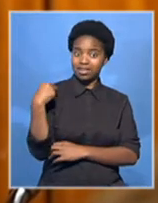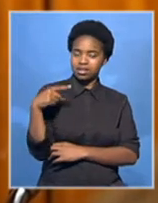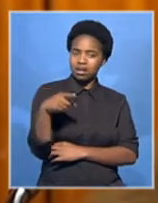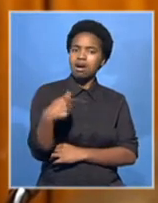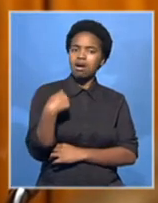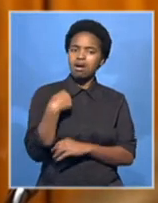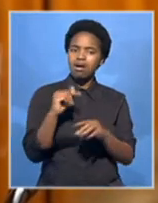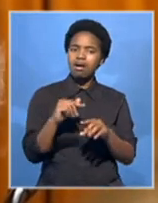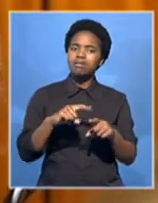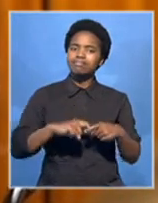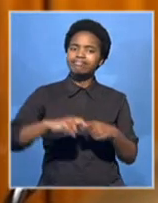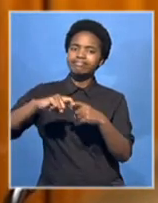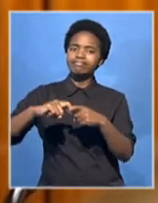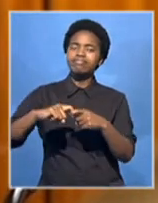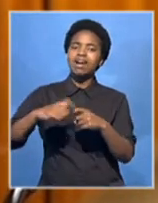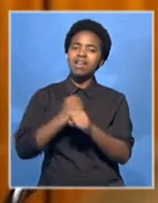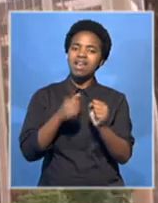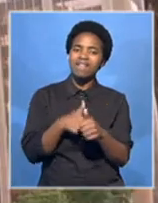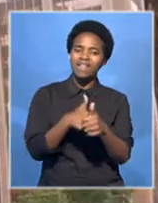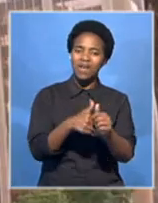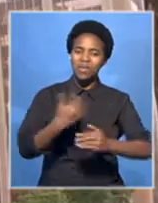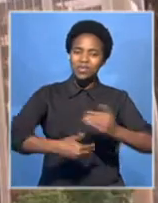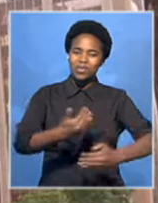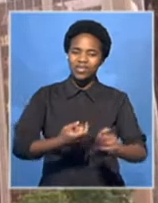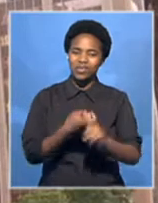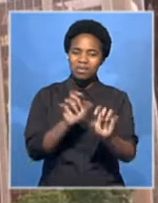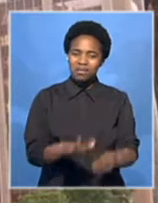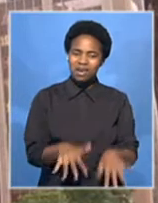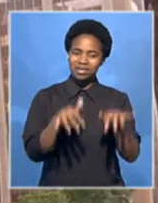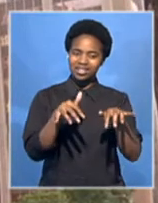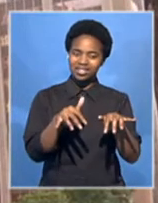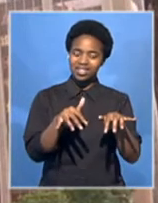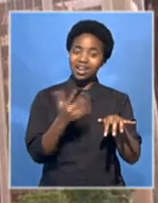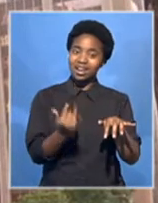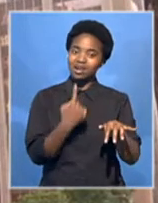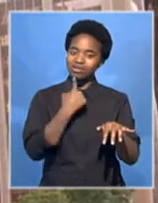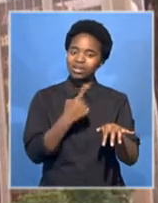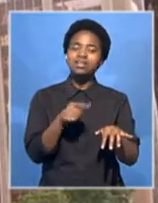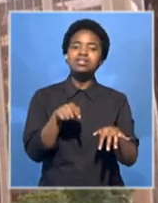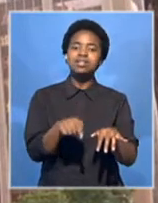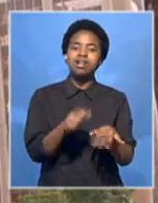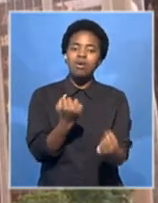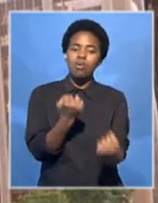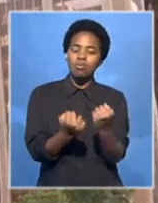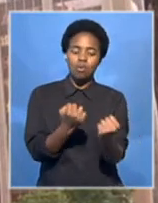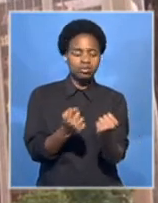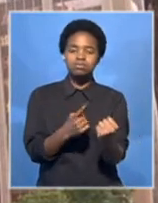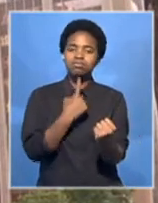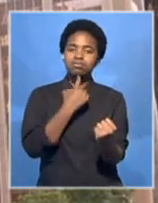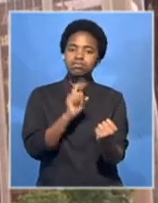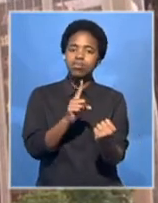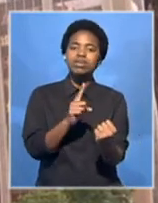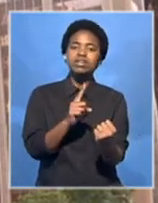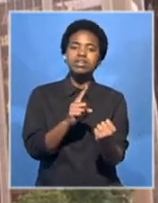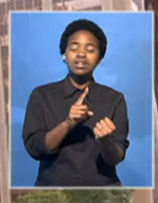suspension outside the parliamentary process. The Foundation's legal counsel cited the constitutional court ruling, which deleted